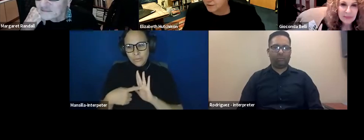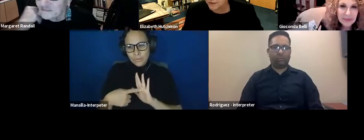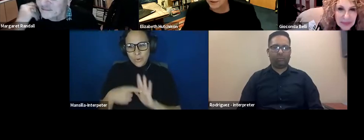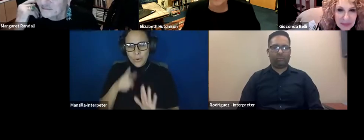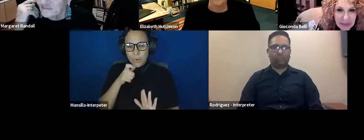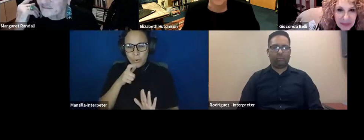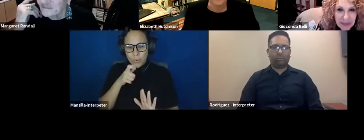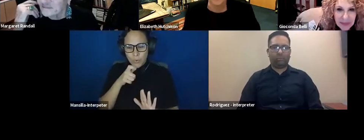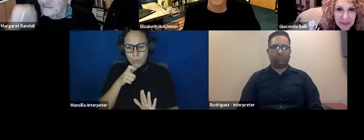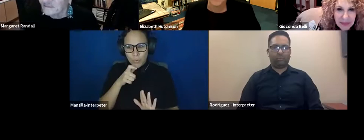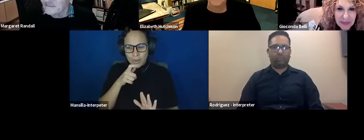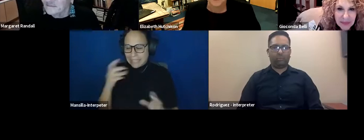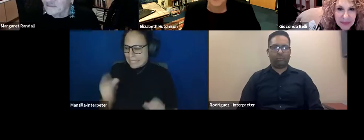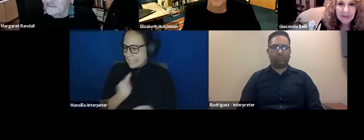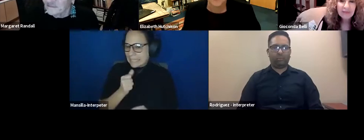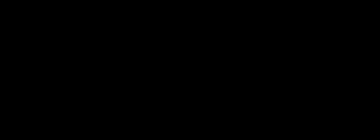all, oh darn,